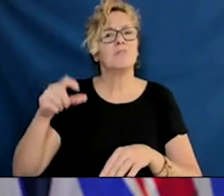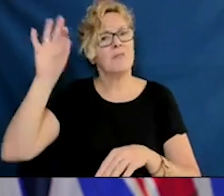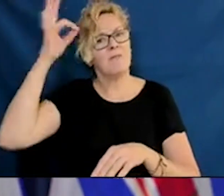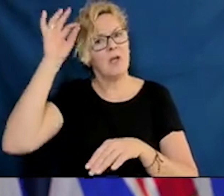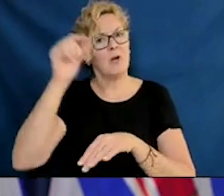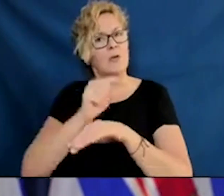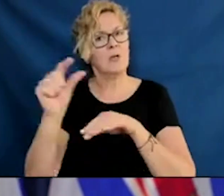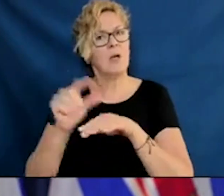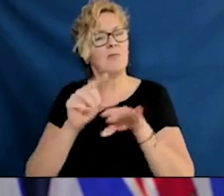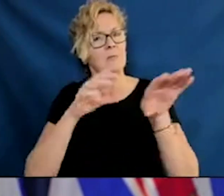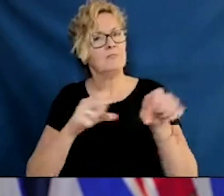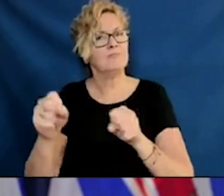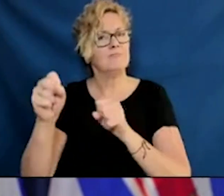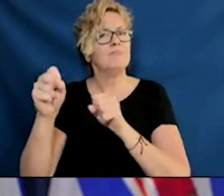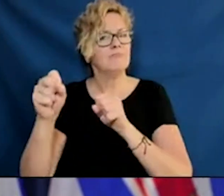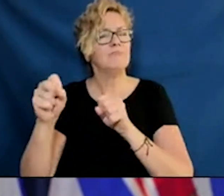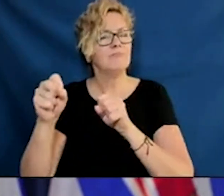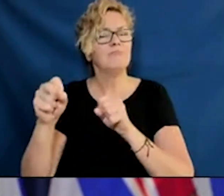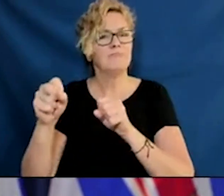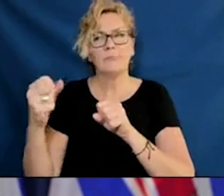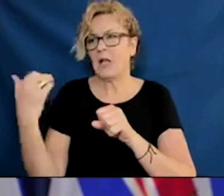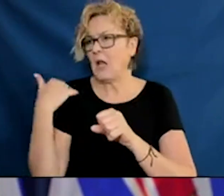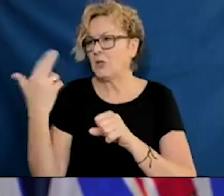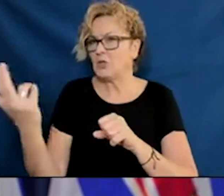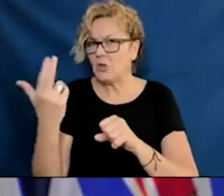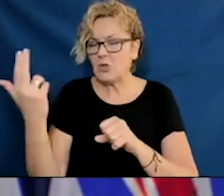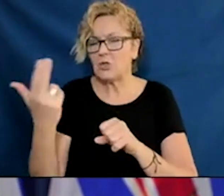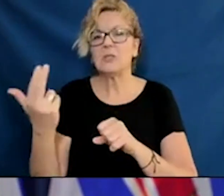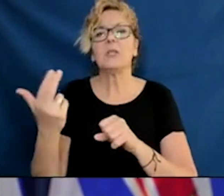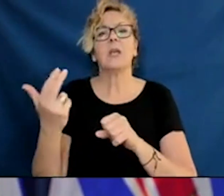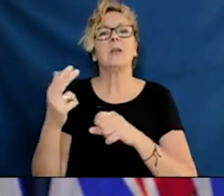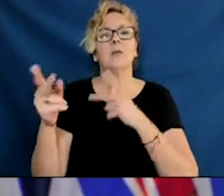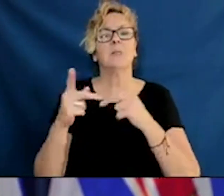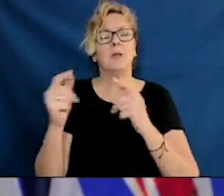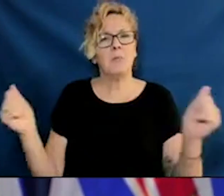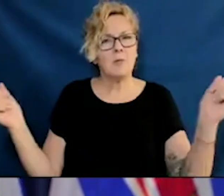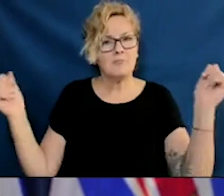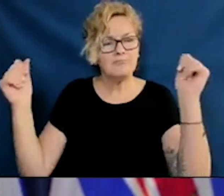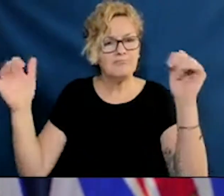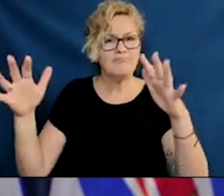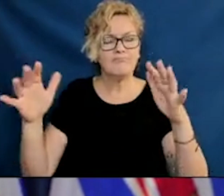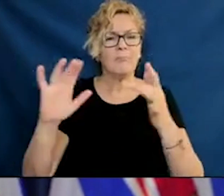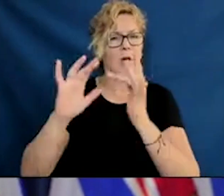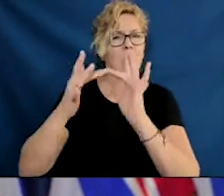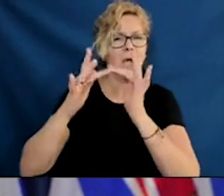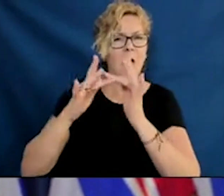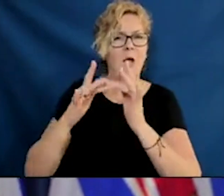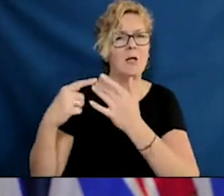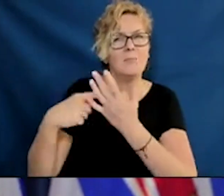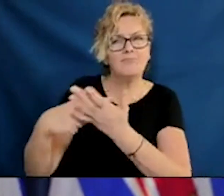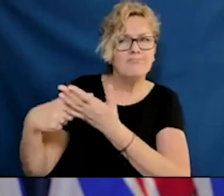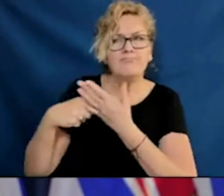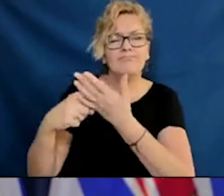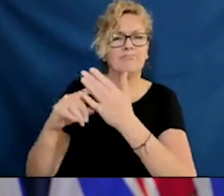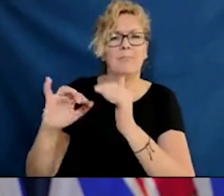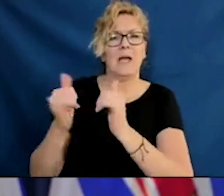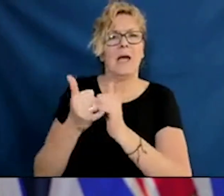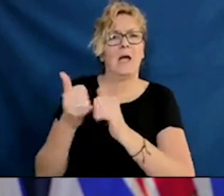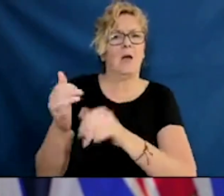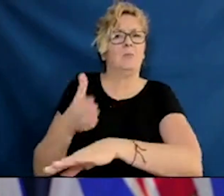government this past week, this past Thursday. And I'll be reporting in detail on that. As Dr. Turpa LaFont reports, I think,